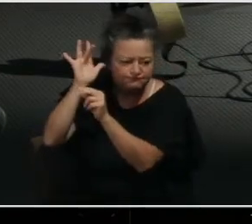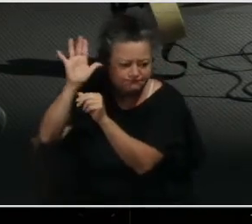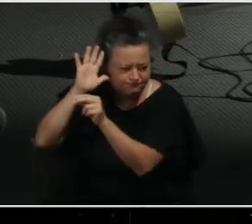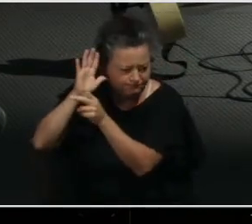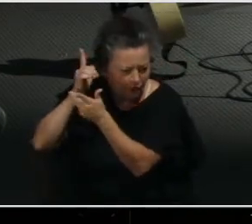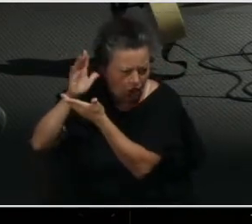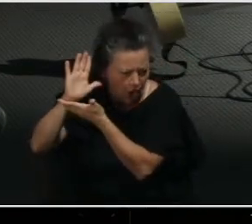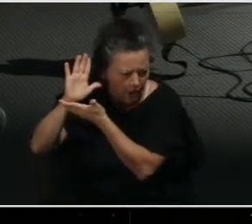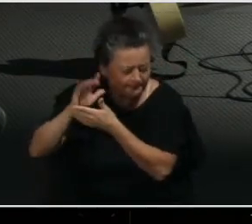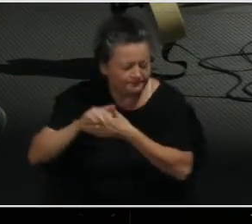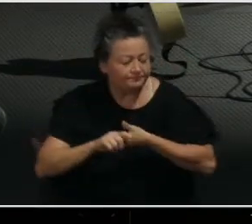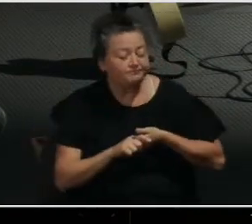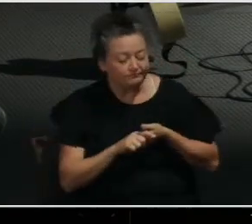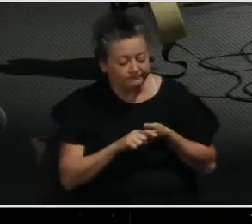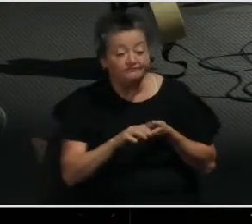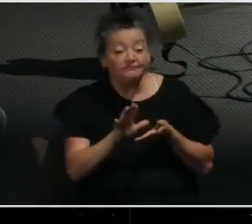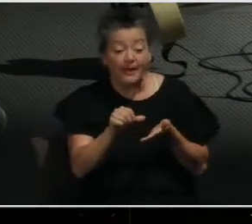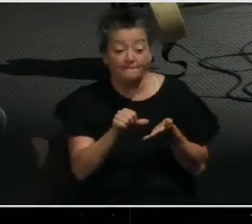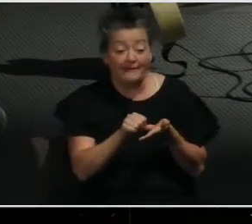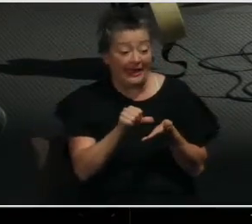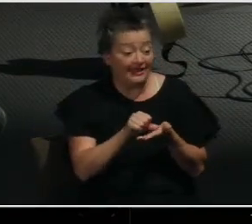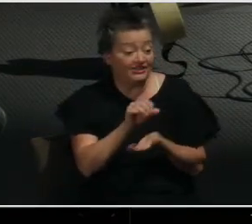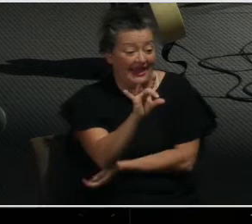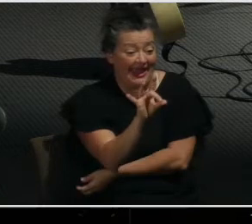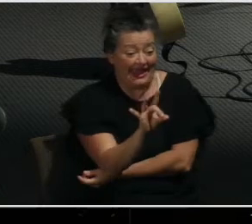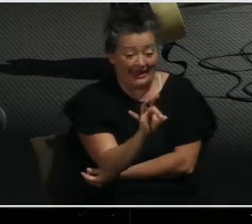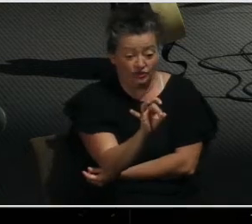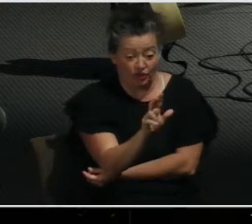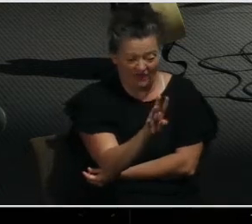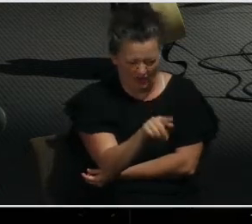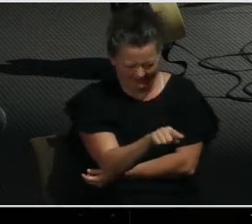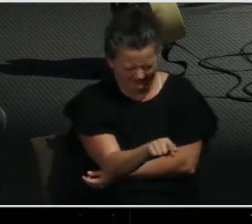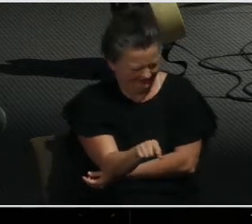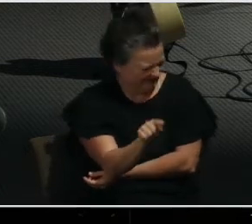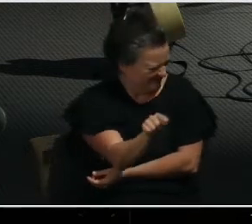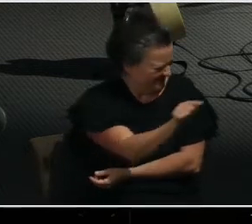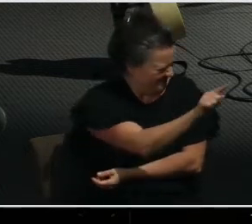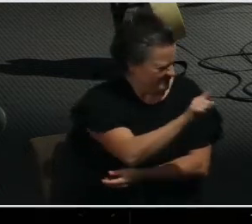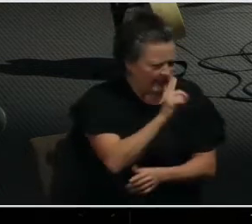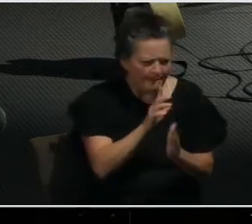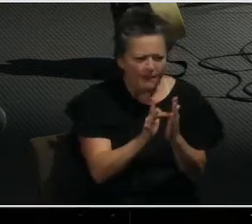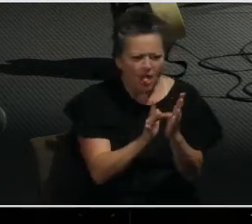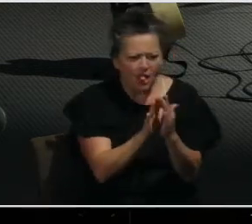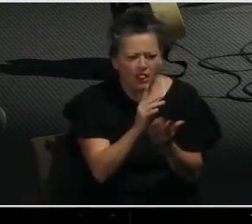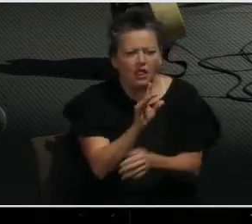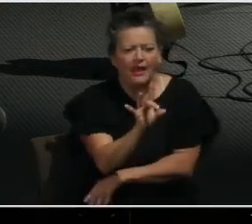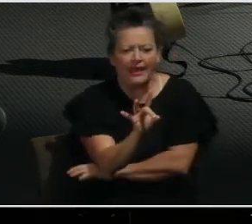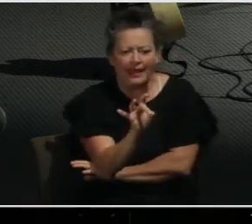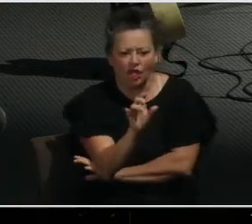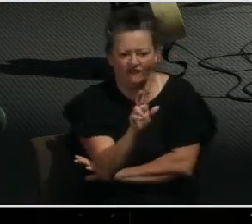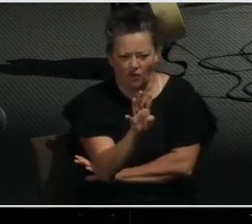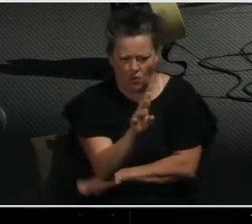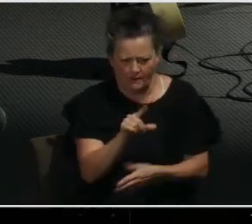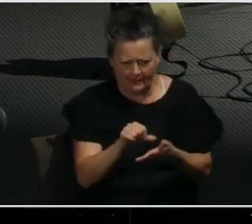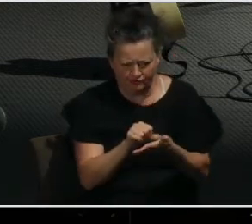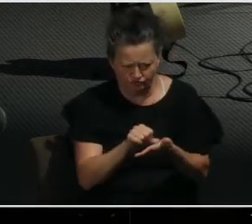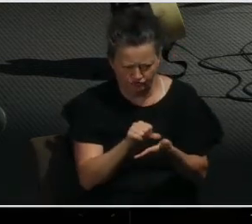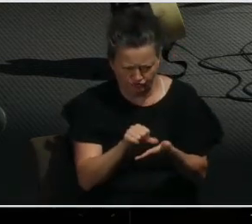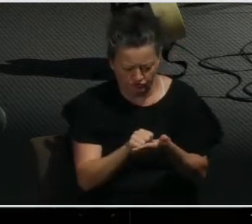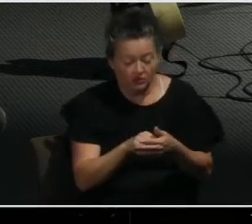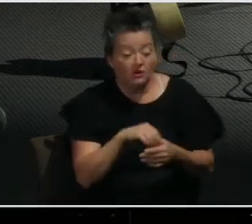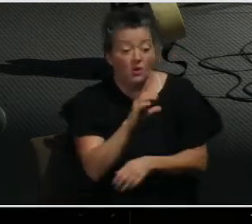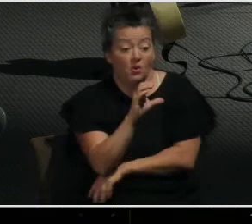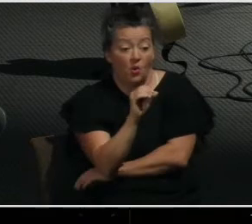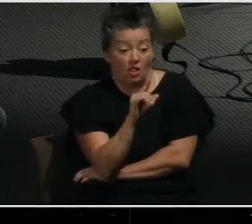it's on page 6 or 834 in the Bibles that are in front of you there. And we're going to be looking at verses 9 to